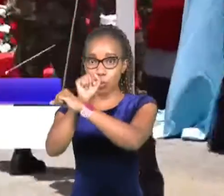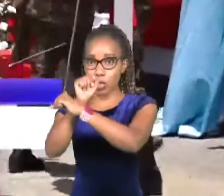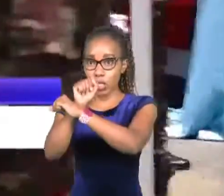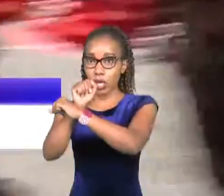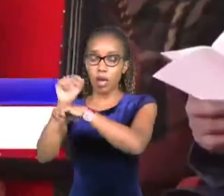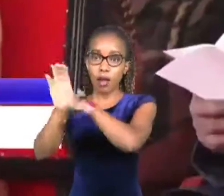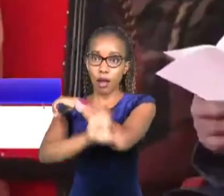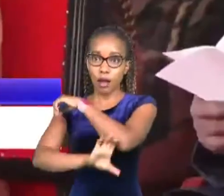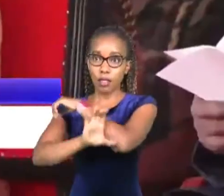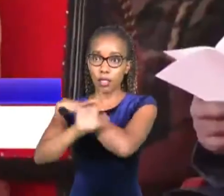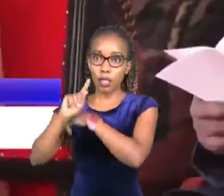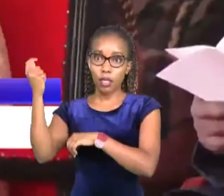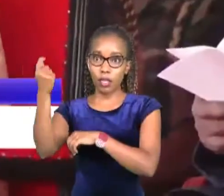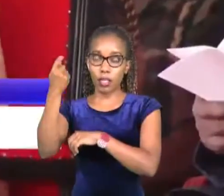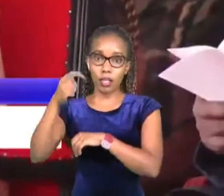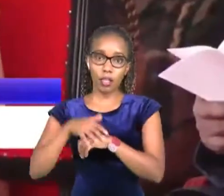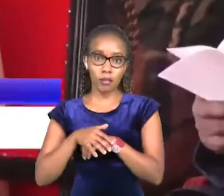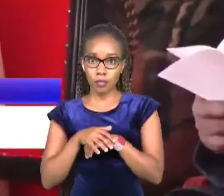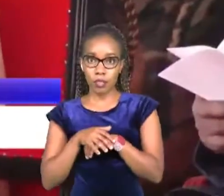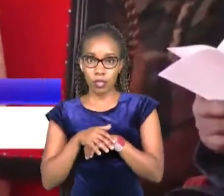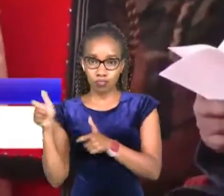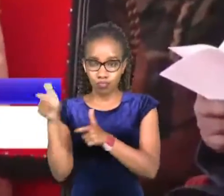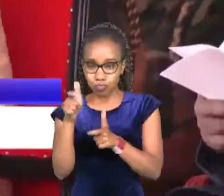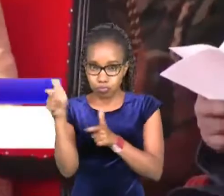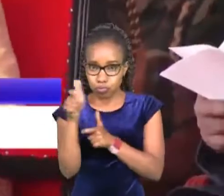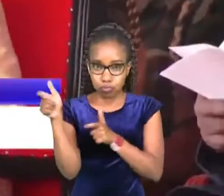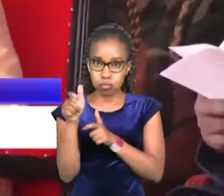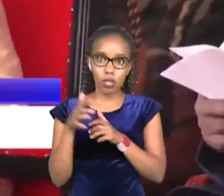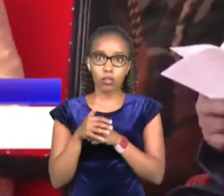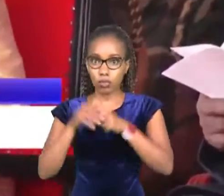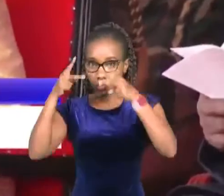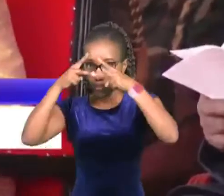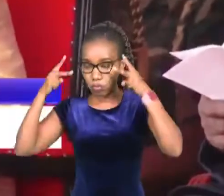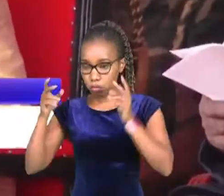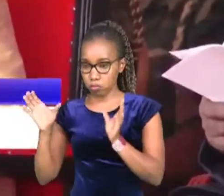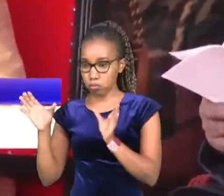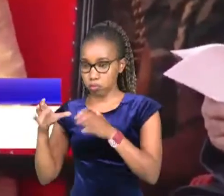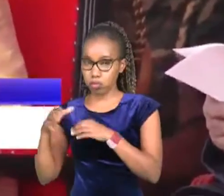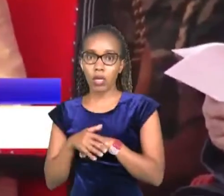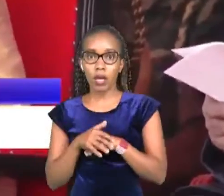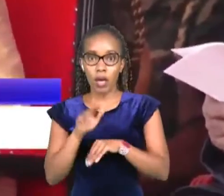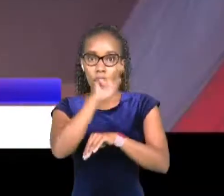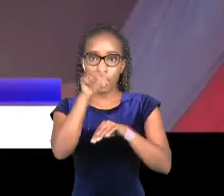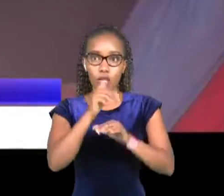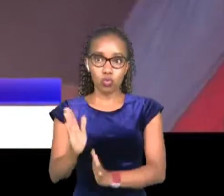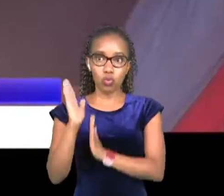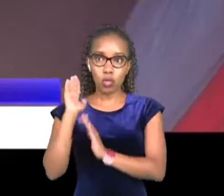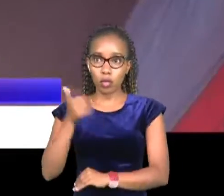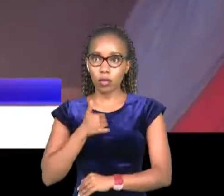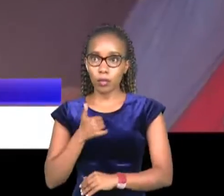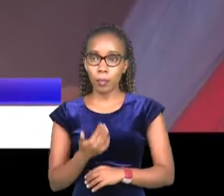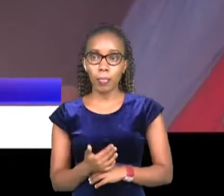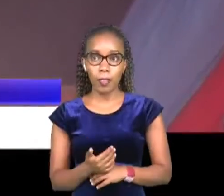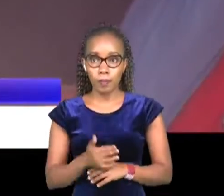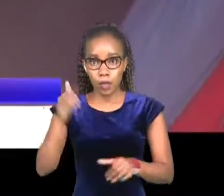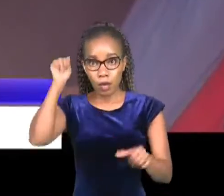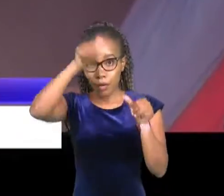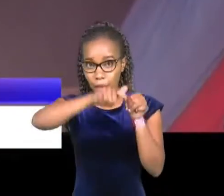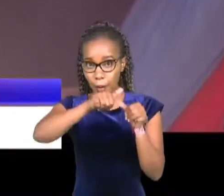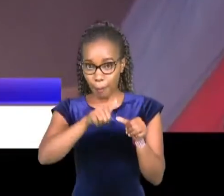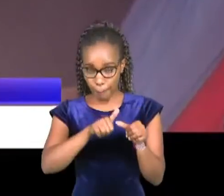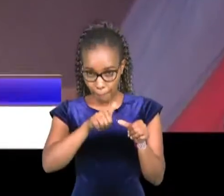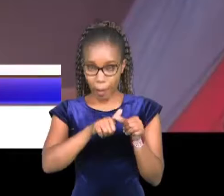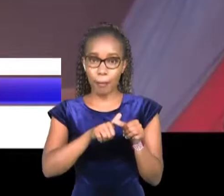republic of kenya from intruders like al-shabab for stability of national security in remembering our heroes and